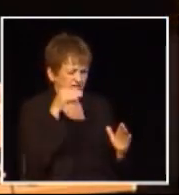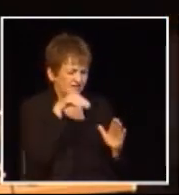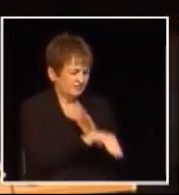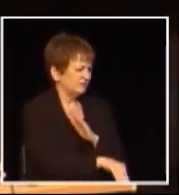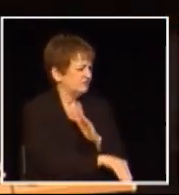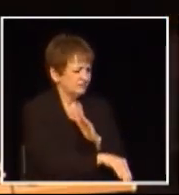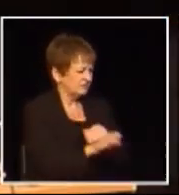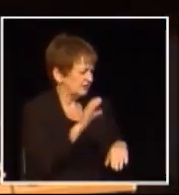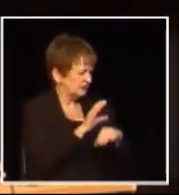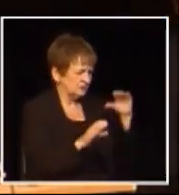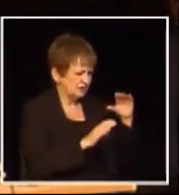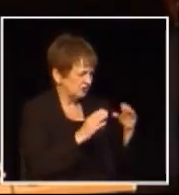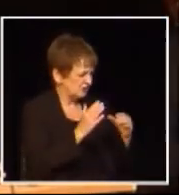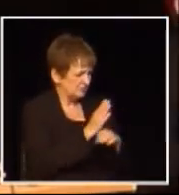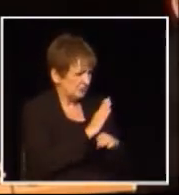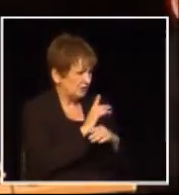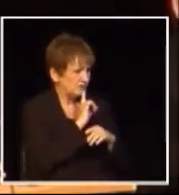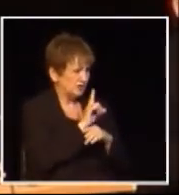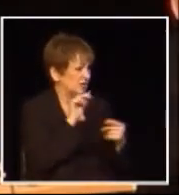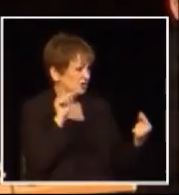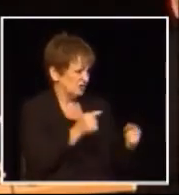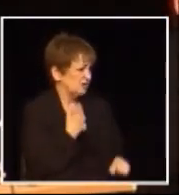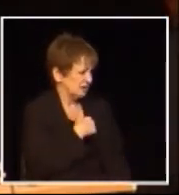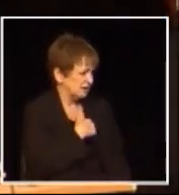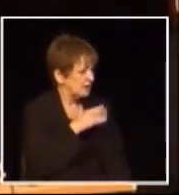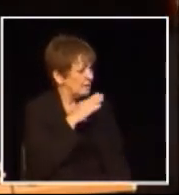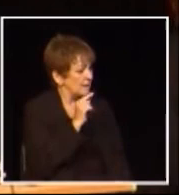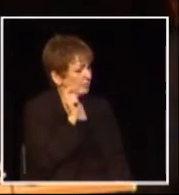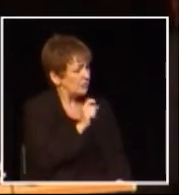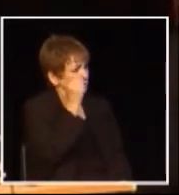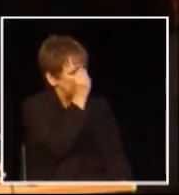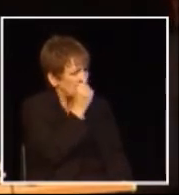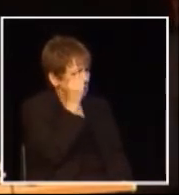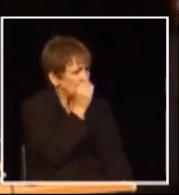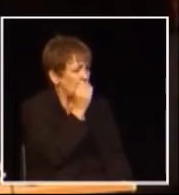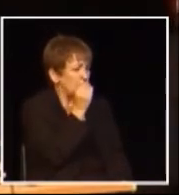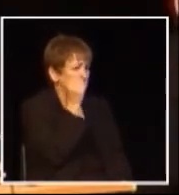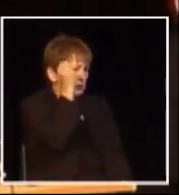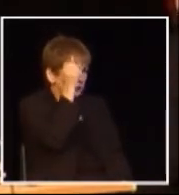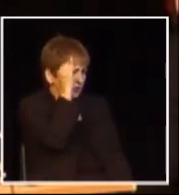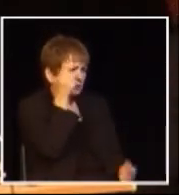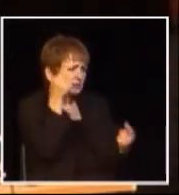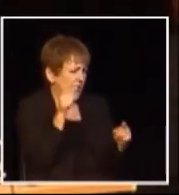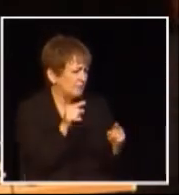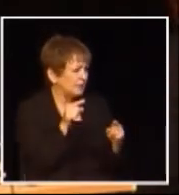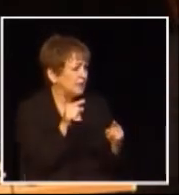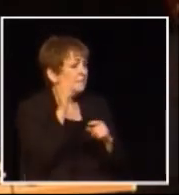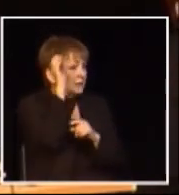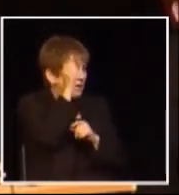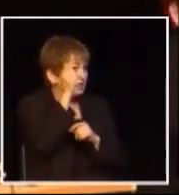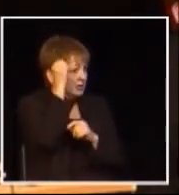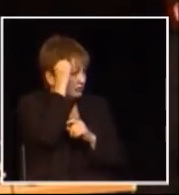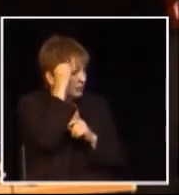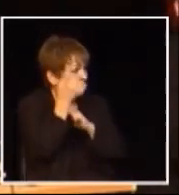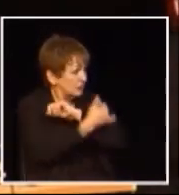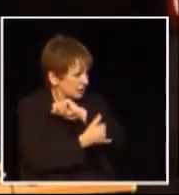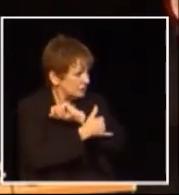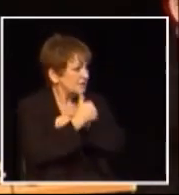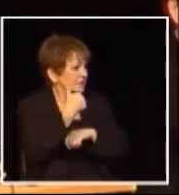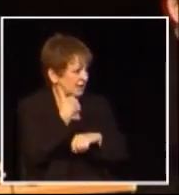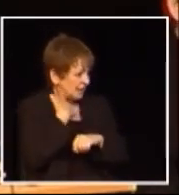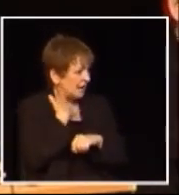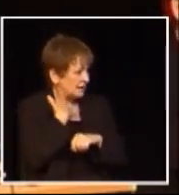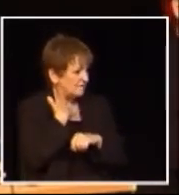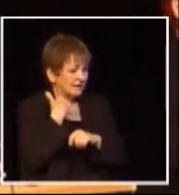going underground in the construction industry and everything else so it's actually hurting us but like I say we can look at the experience in Europe all of the